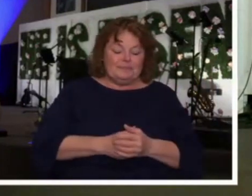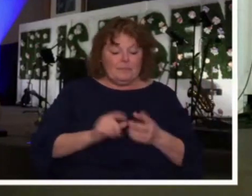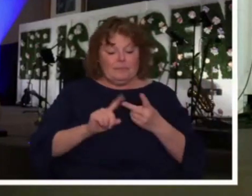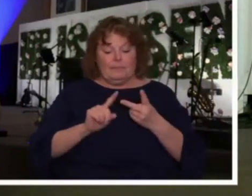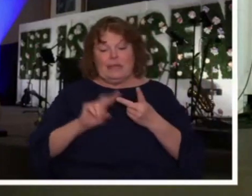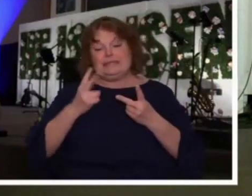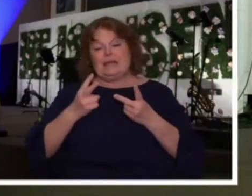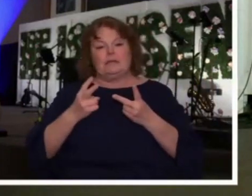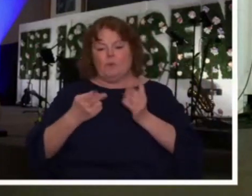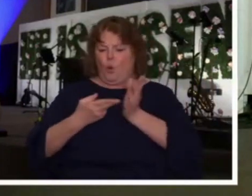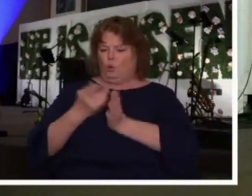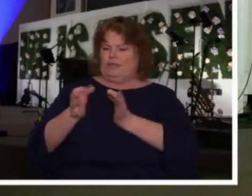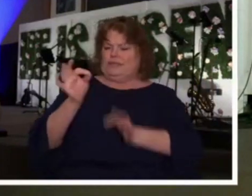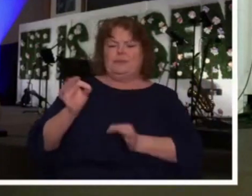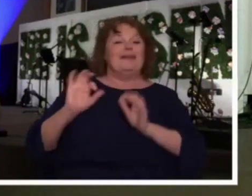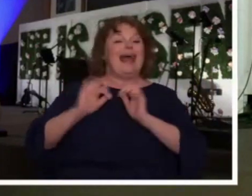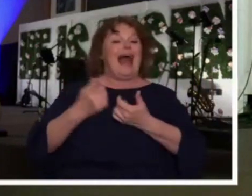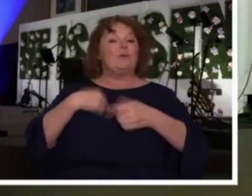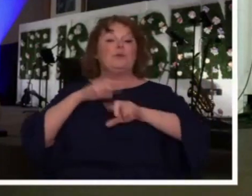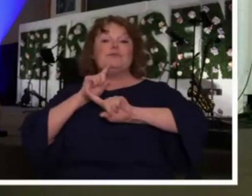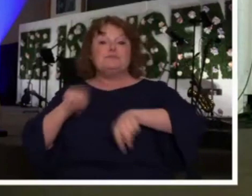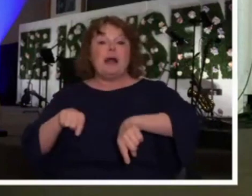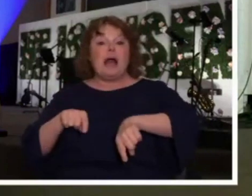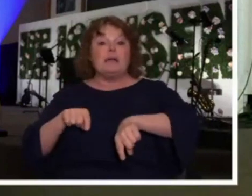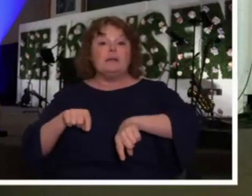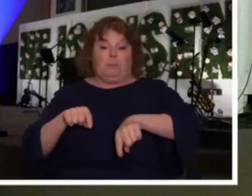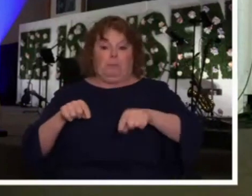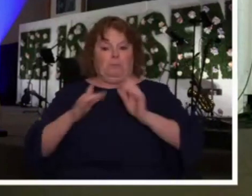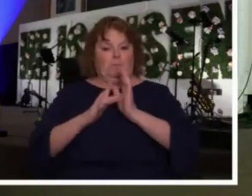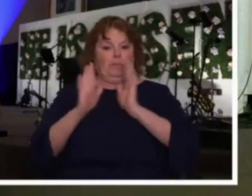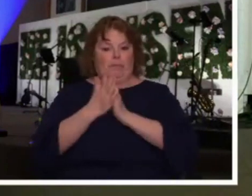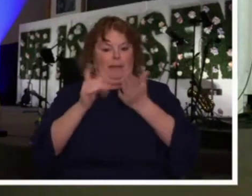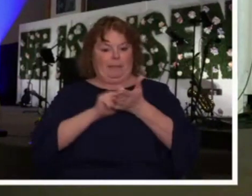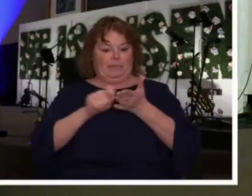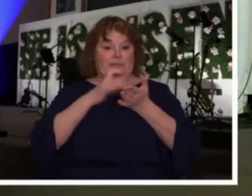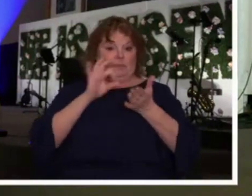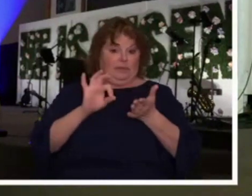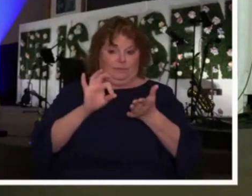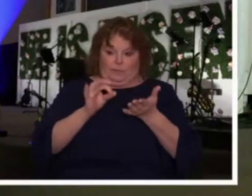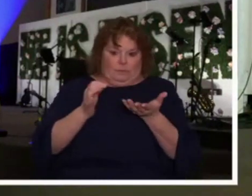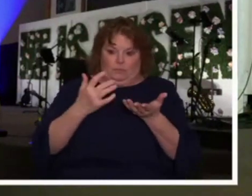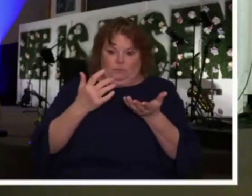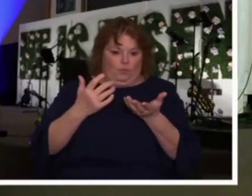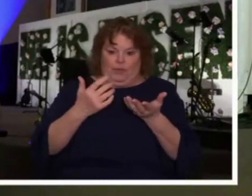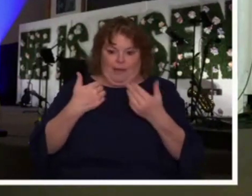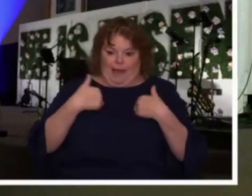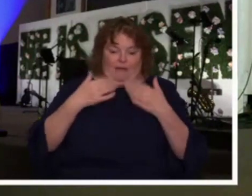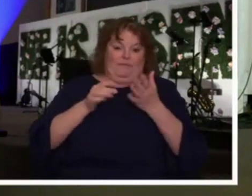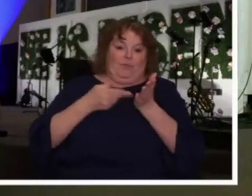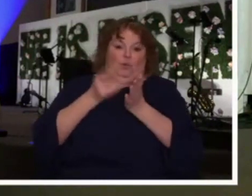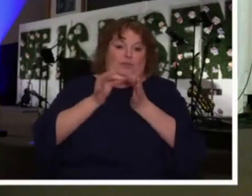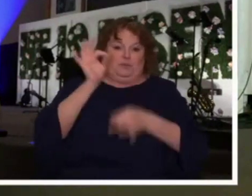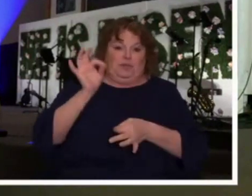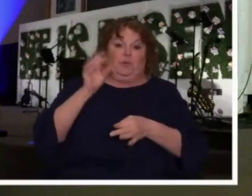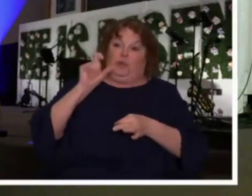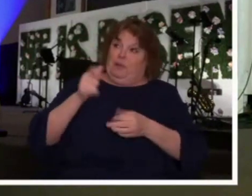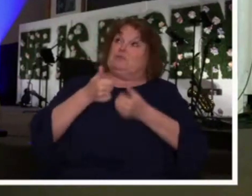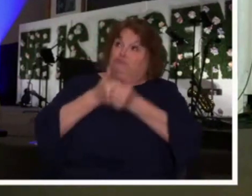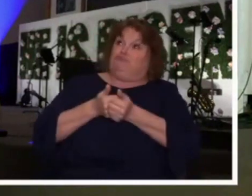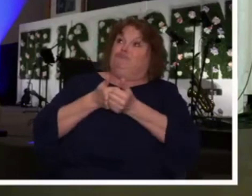Galatians 5.25 says, since we live by the Spirit, let us keep in step with the Spirit. Note very carefully here